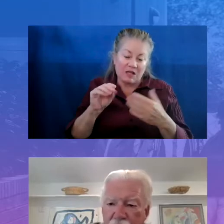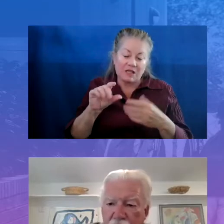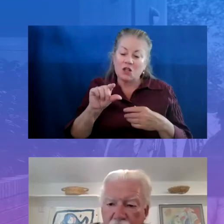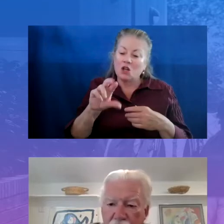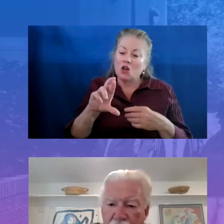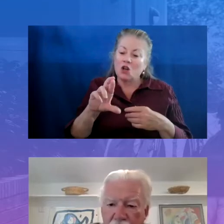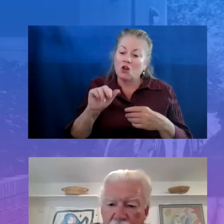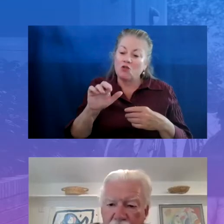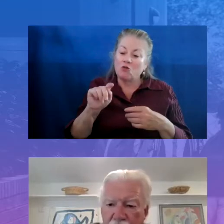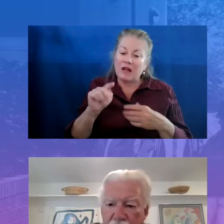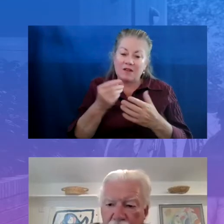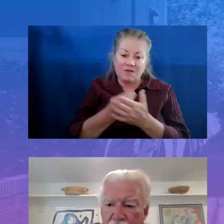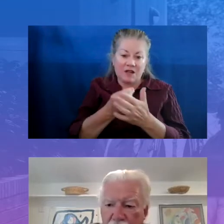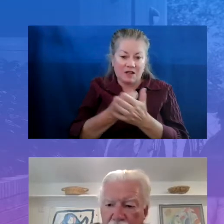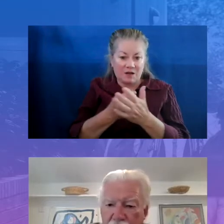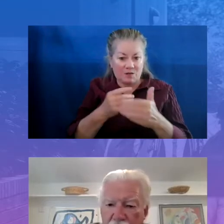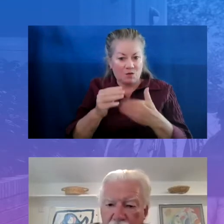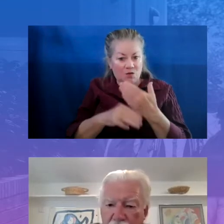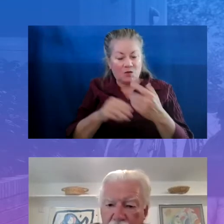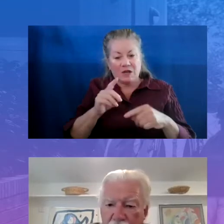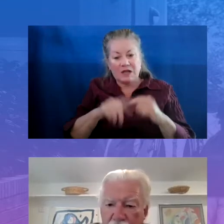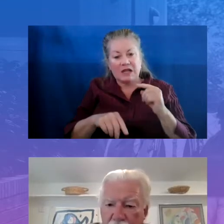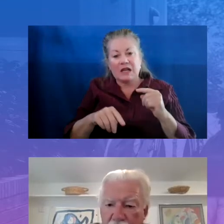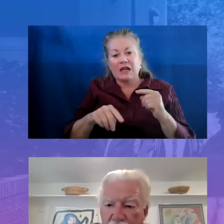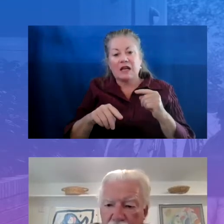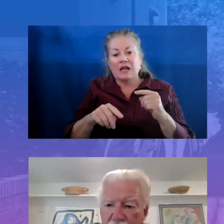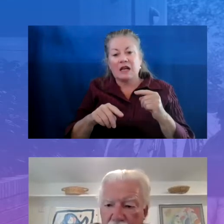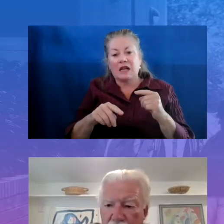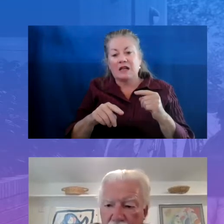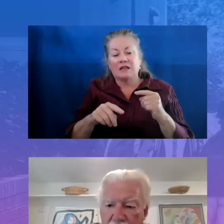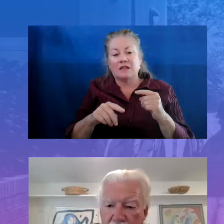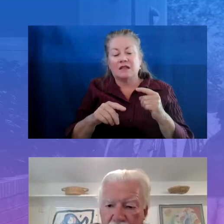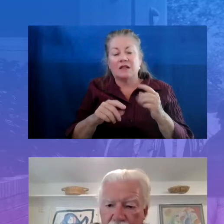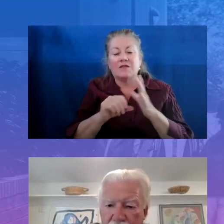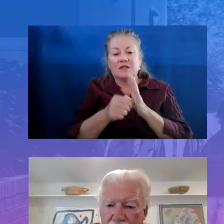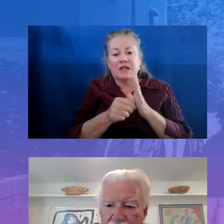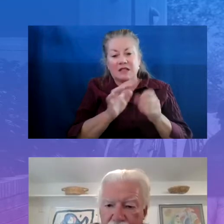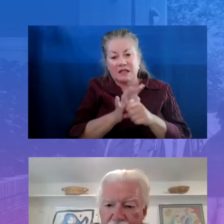we cannot understate the importance of that assistance from the Alliance.